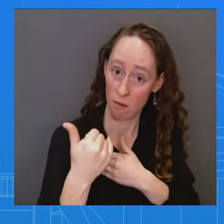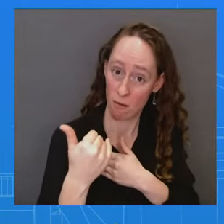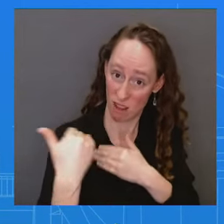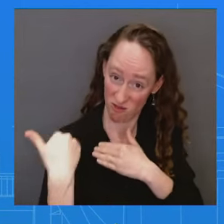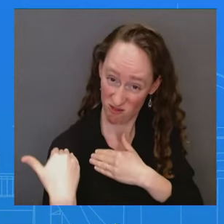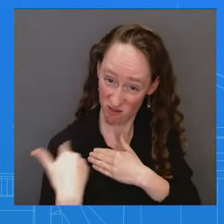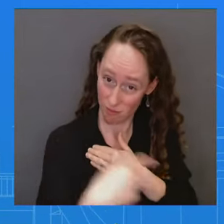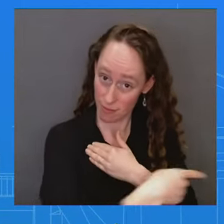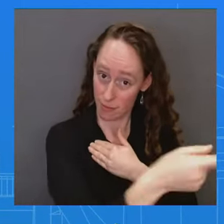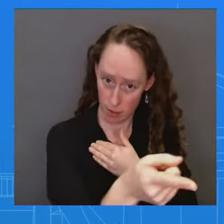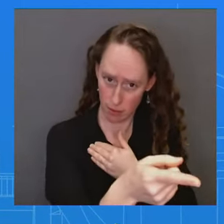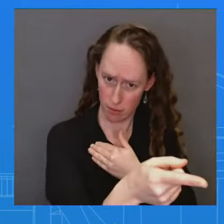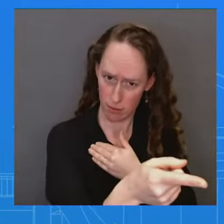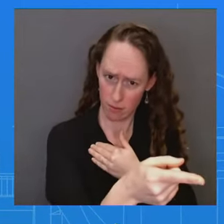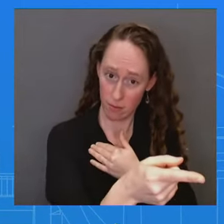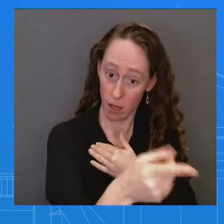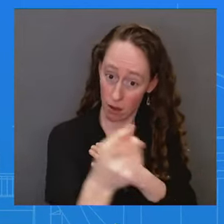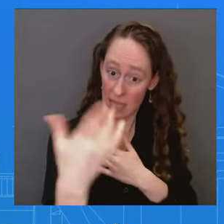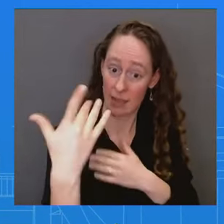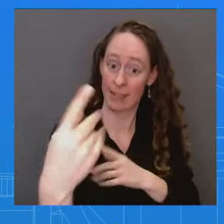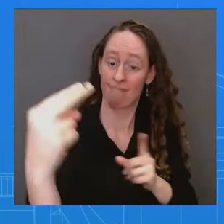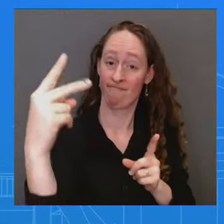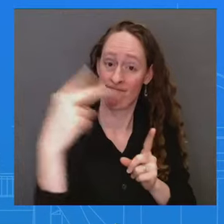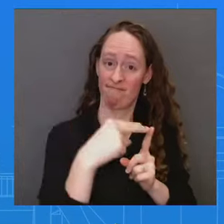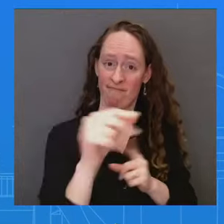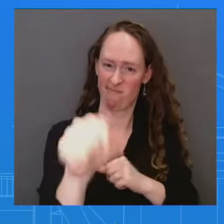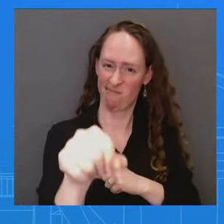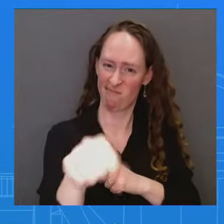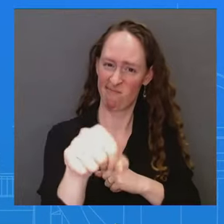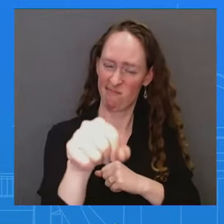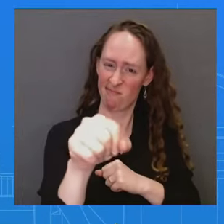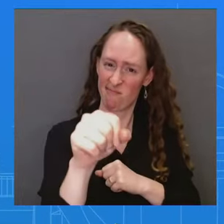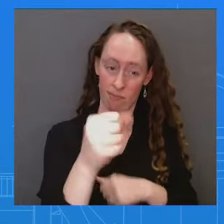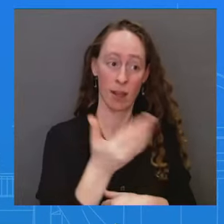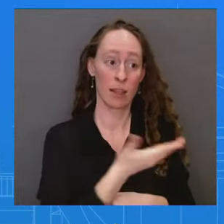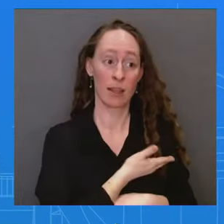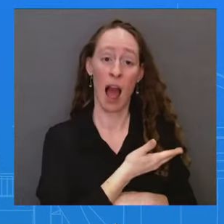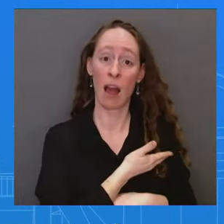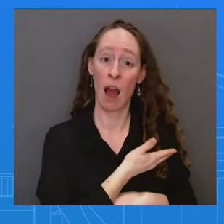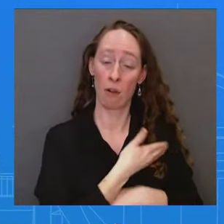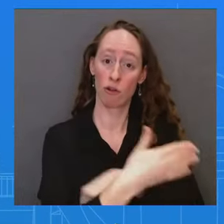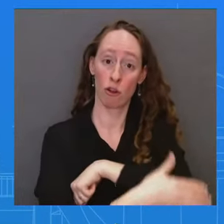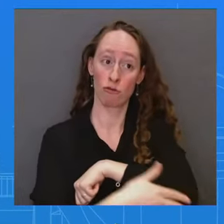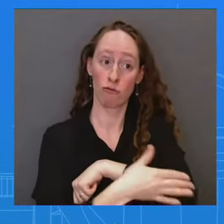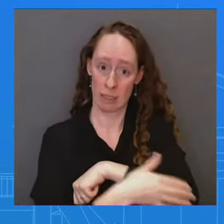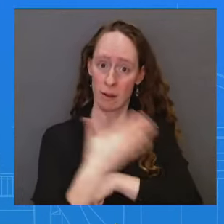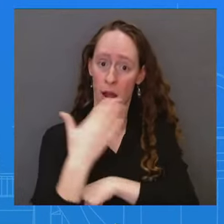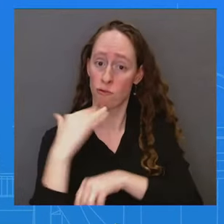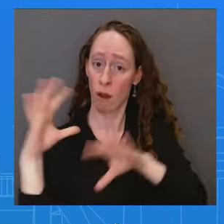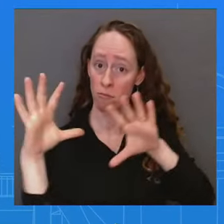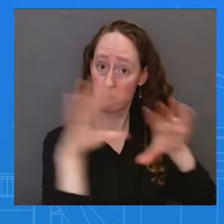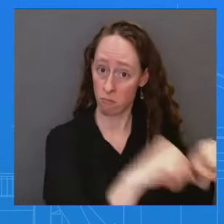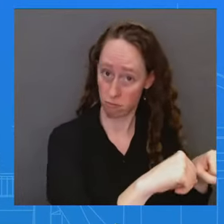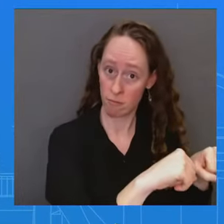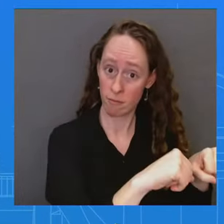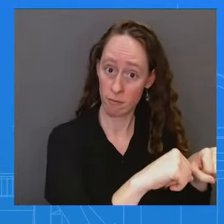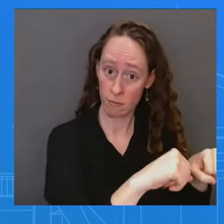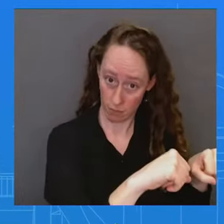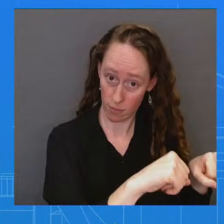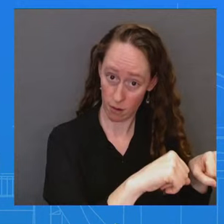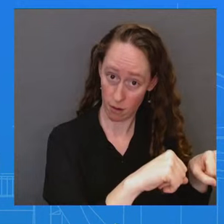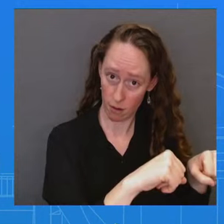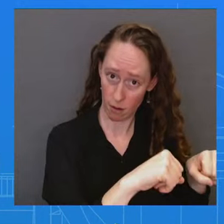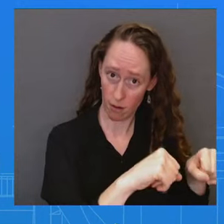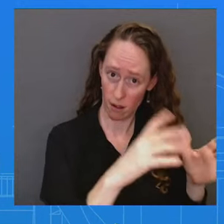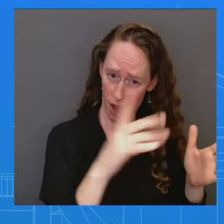protection of civilian legally under the Israeli Jewish structure? I'm not going to render a legal